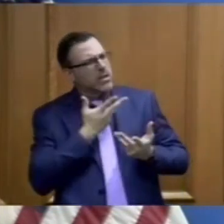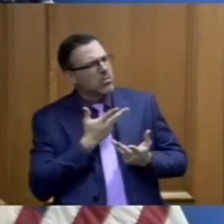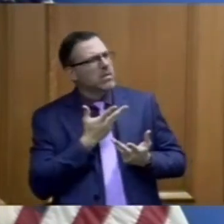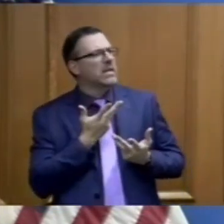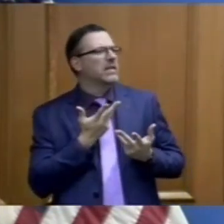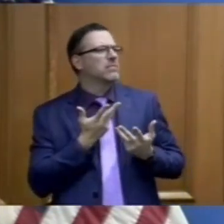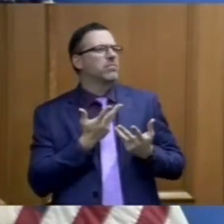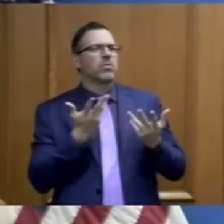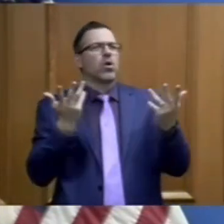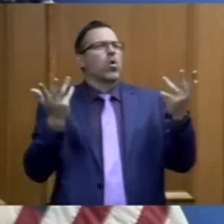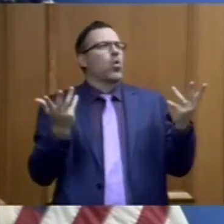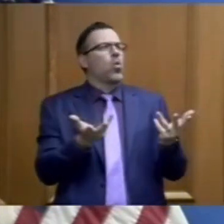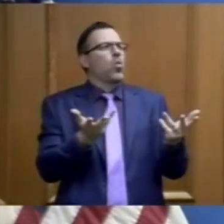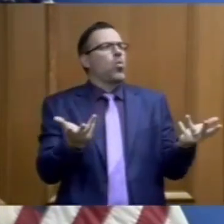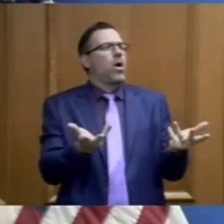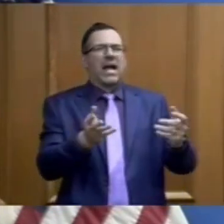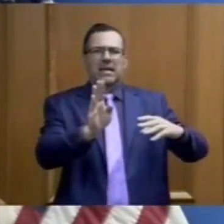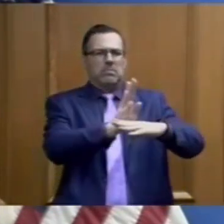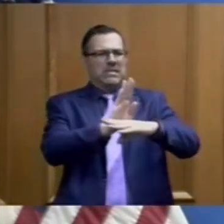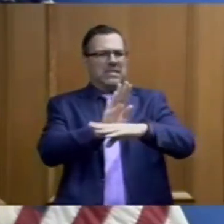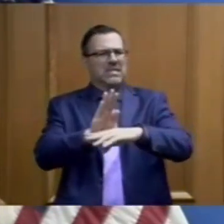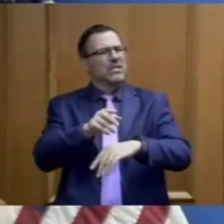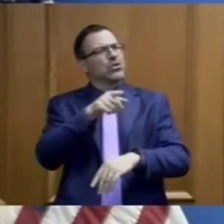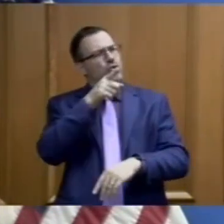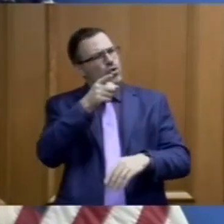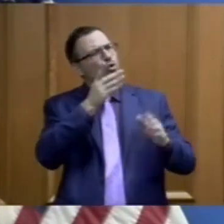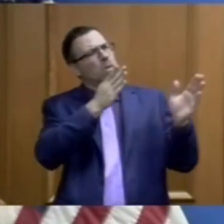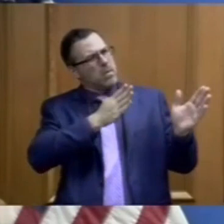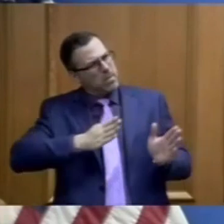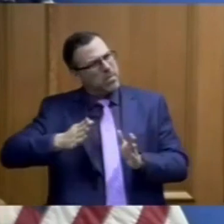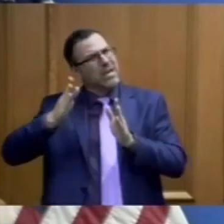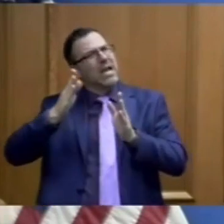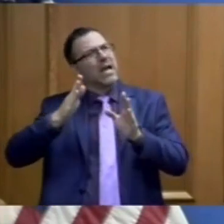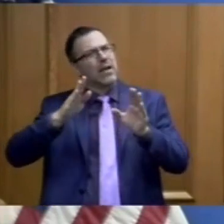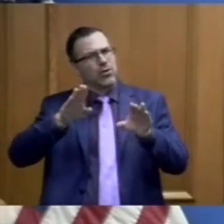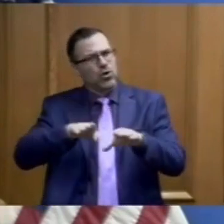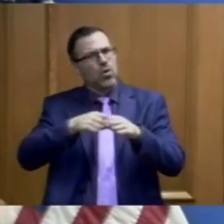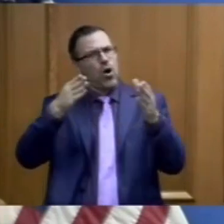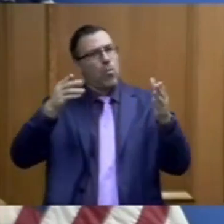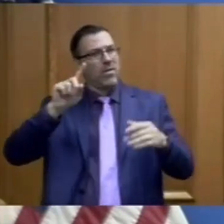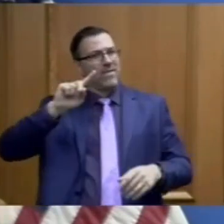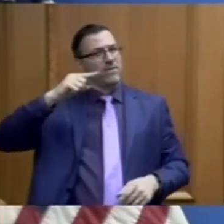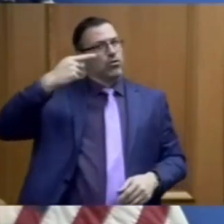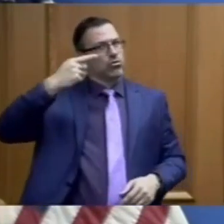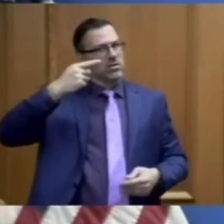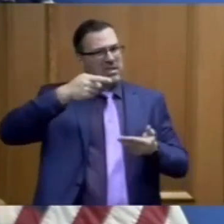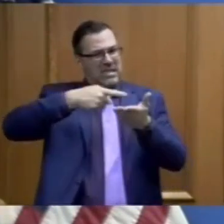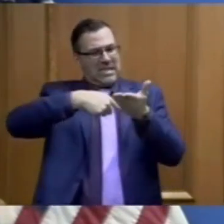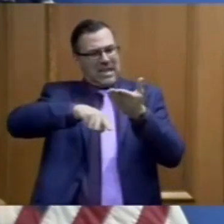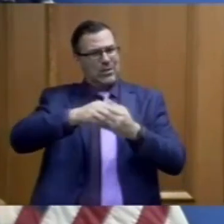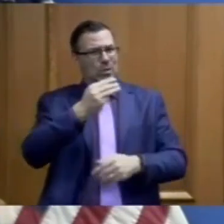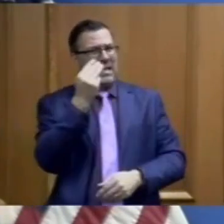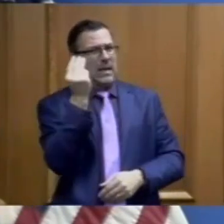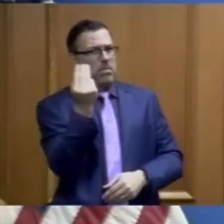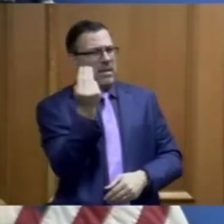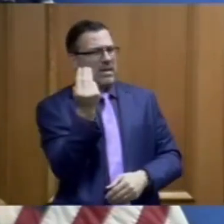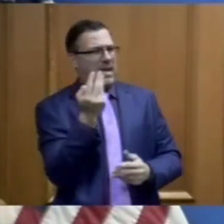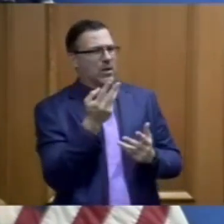what businesses you are planning on having reopen first on Monday of next week,